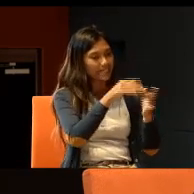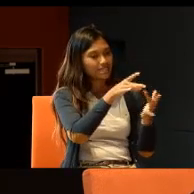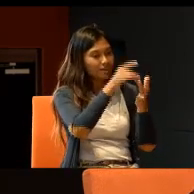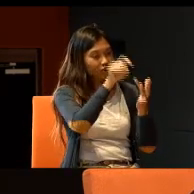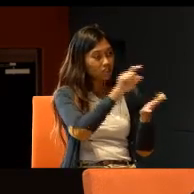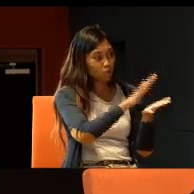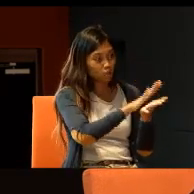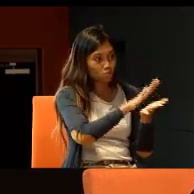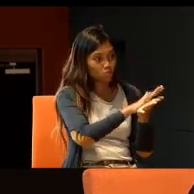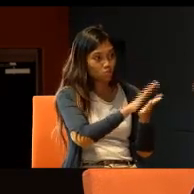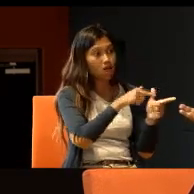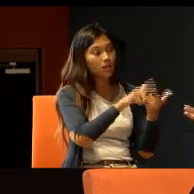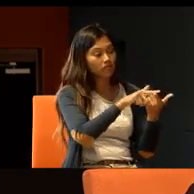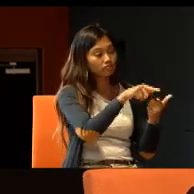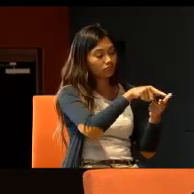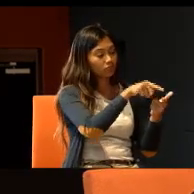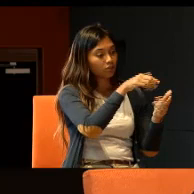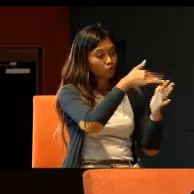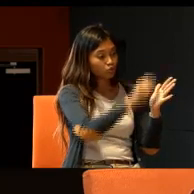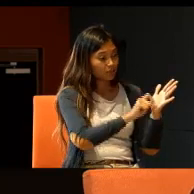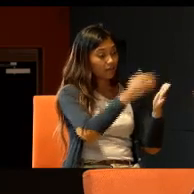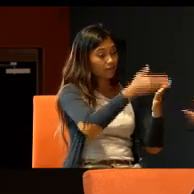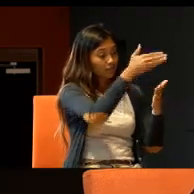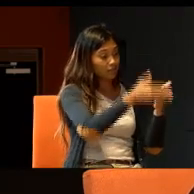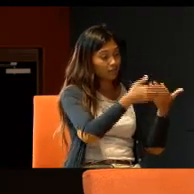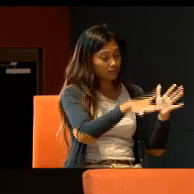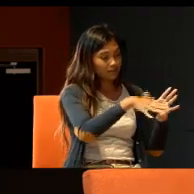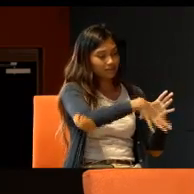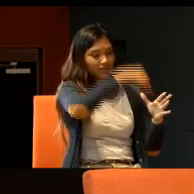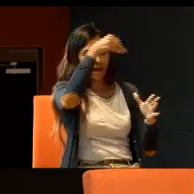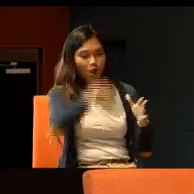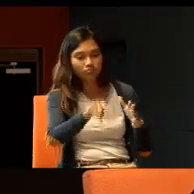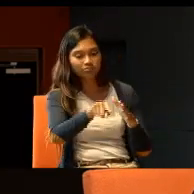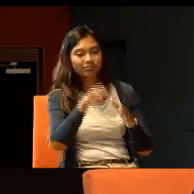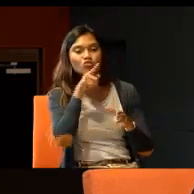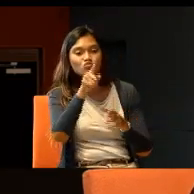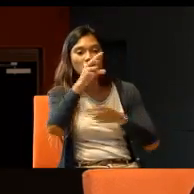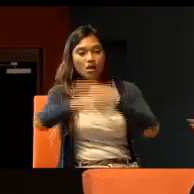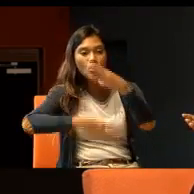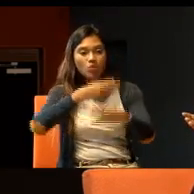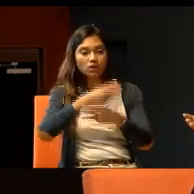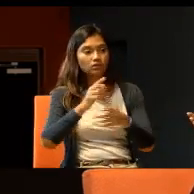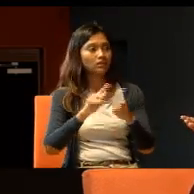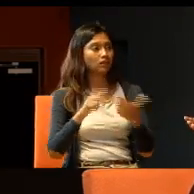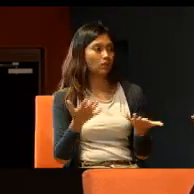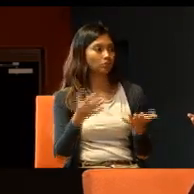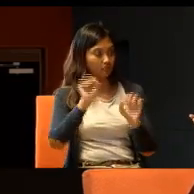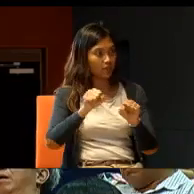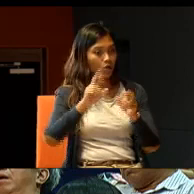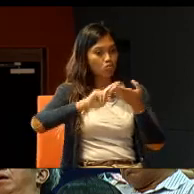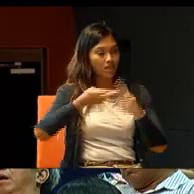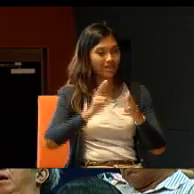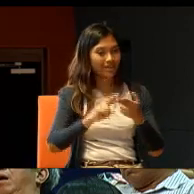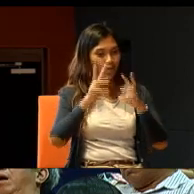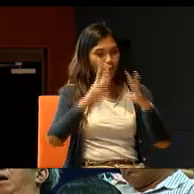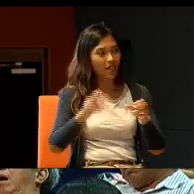needs school, then when you come out, school, and get into the real world, can you then relate, enough, well